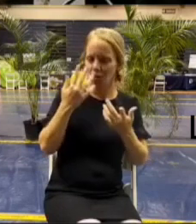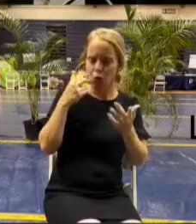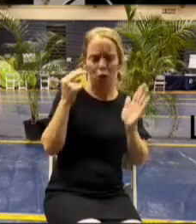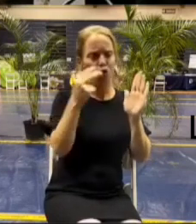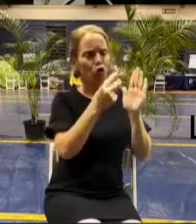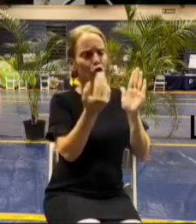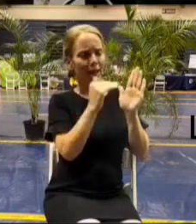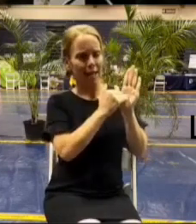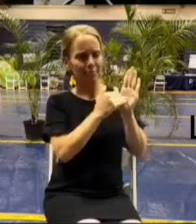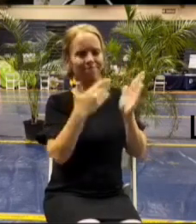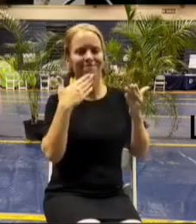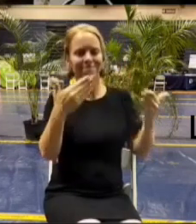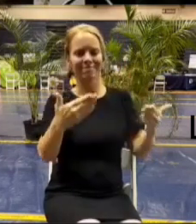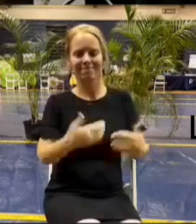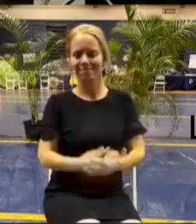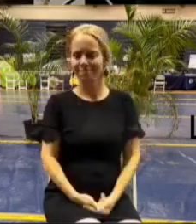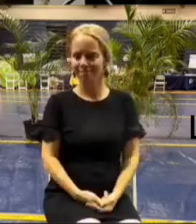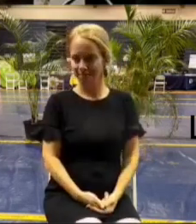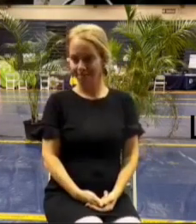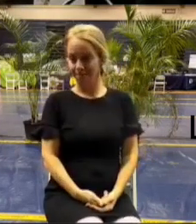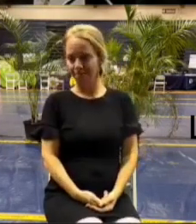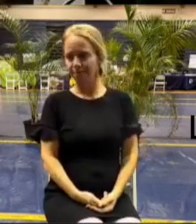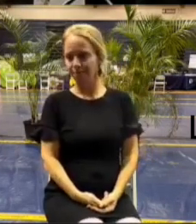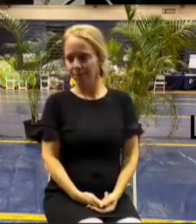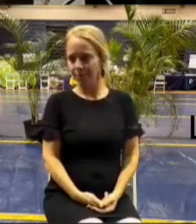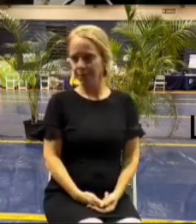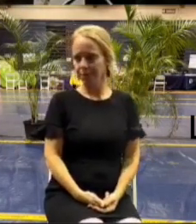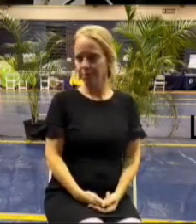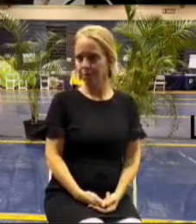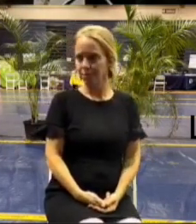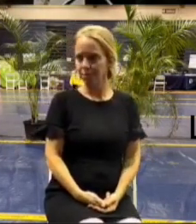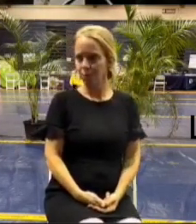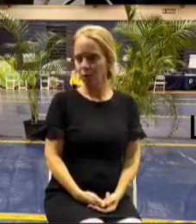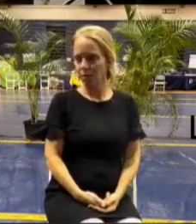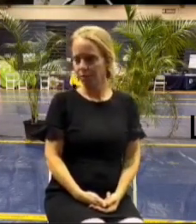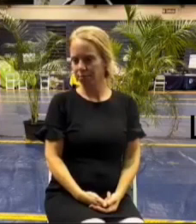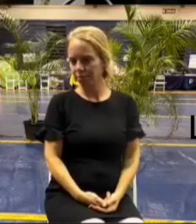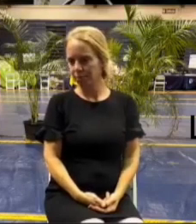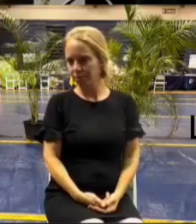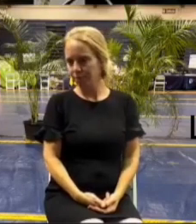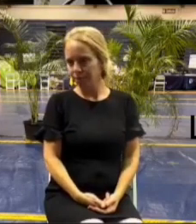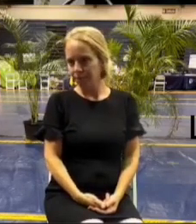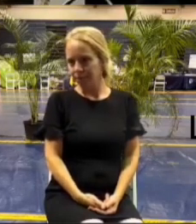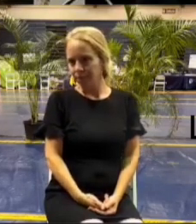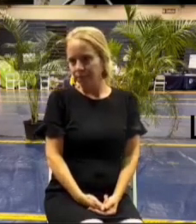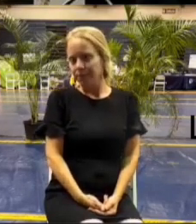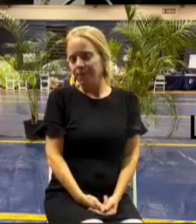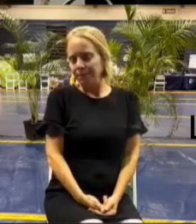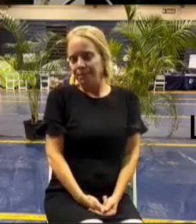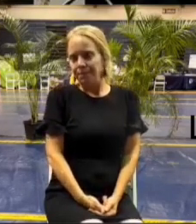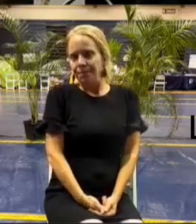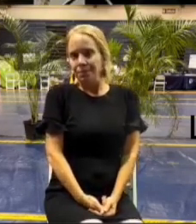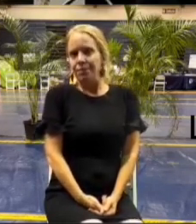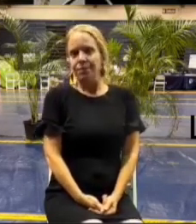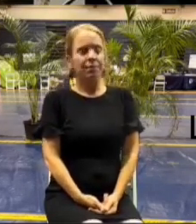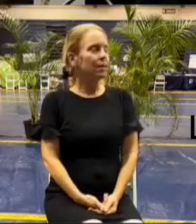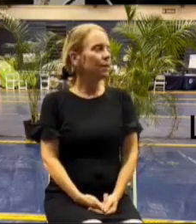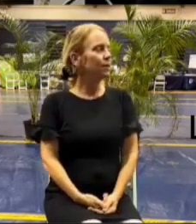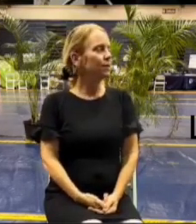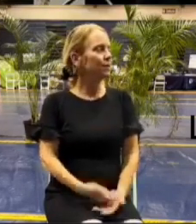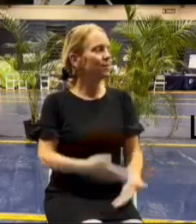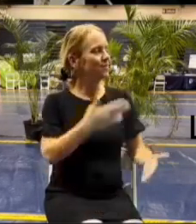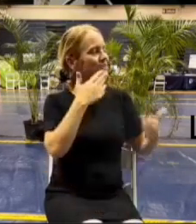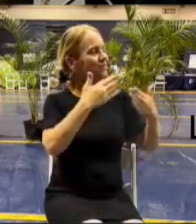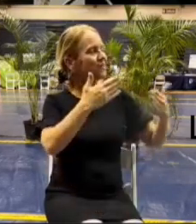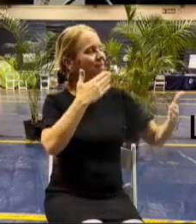thanks council member